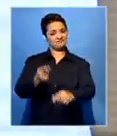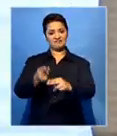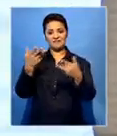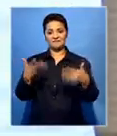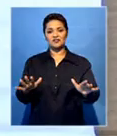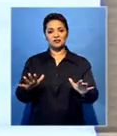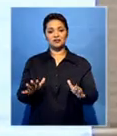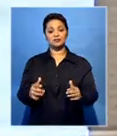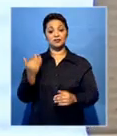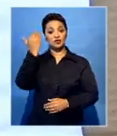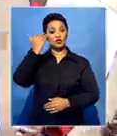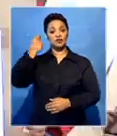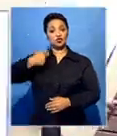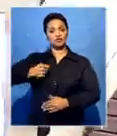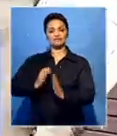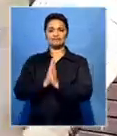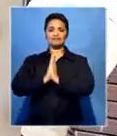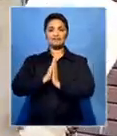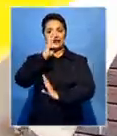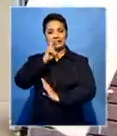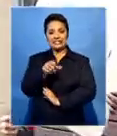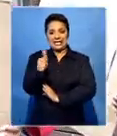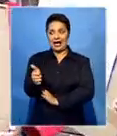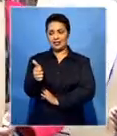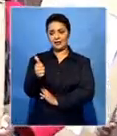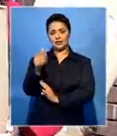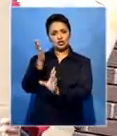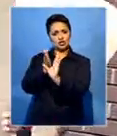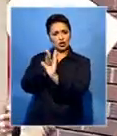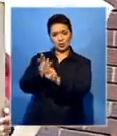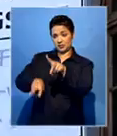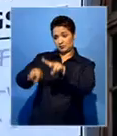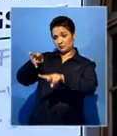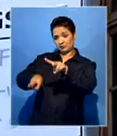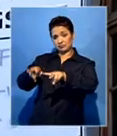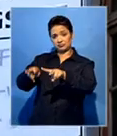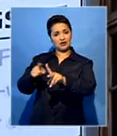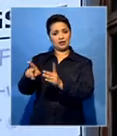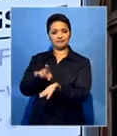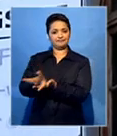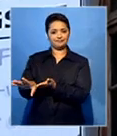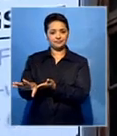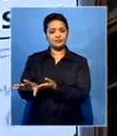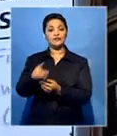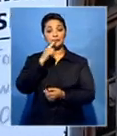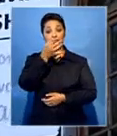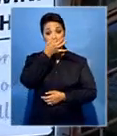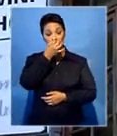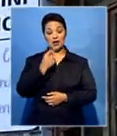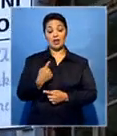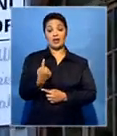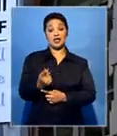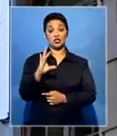The judge rejected the defence's plea to bring in another clinical psychologist as a witness. Nchongwana will be sentenced